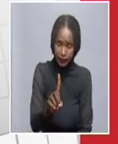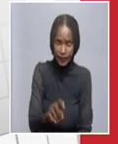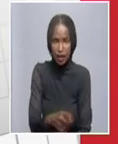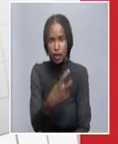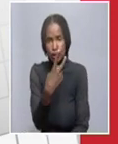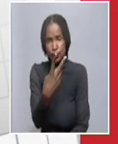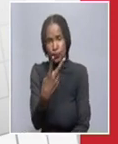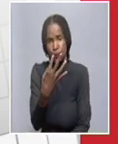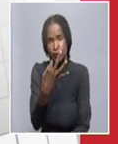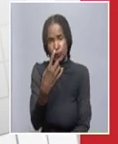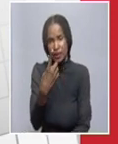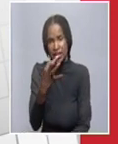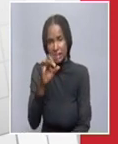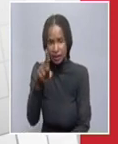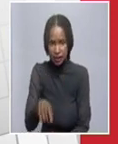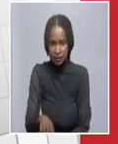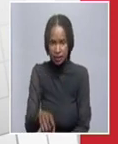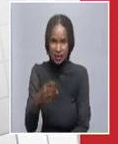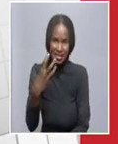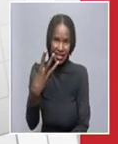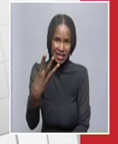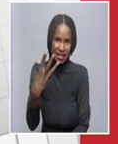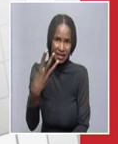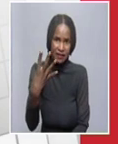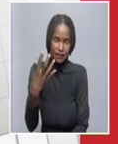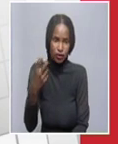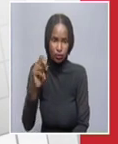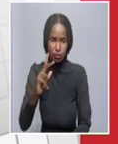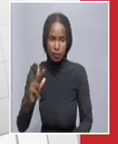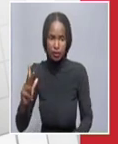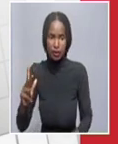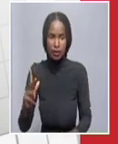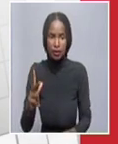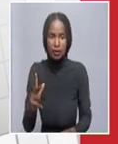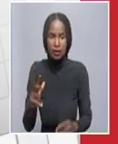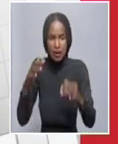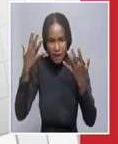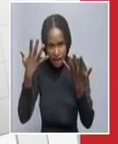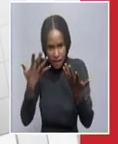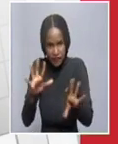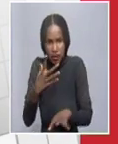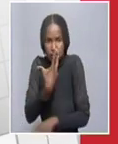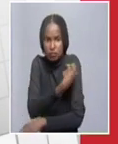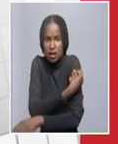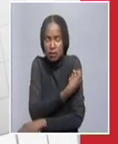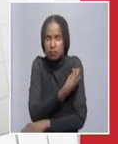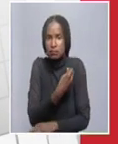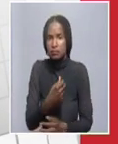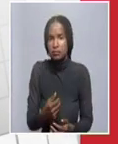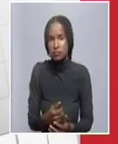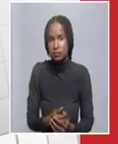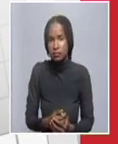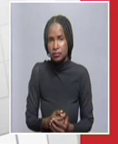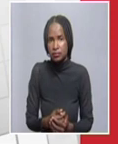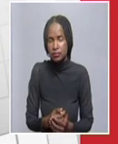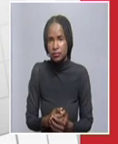219,342 people have completed the vaccination. The